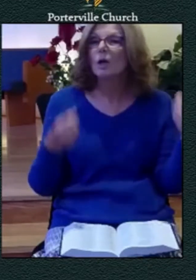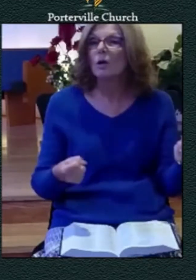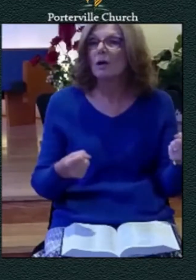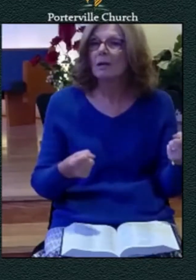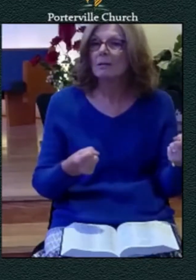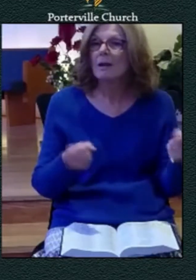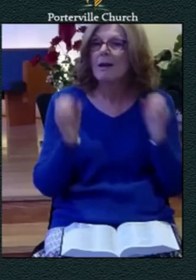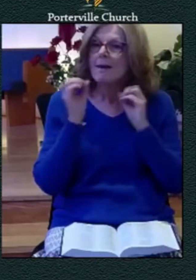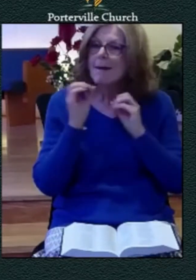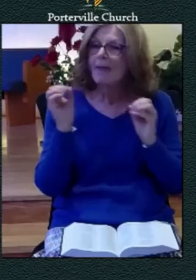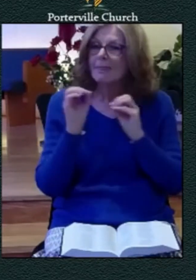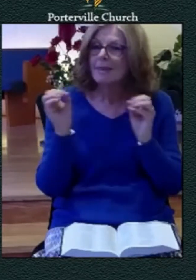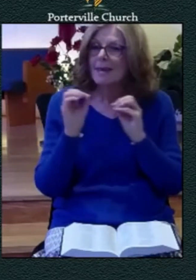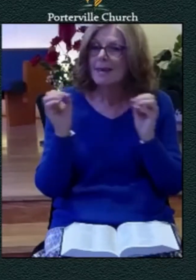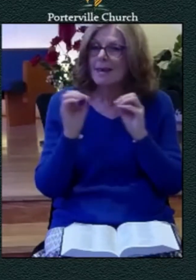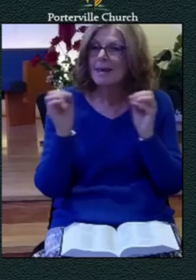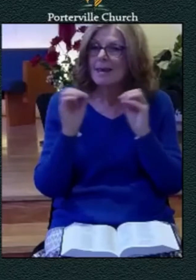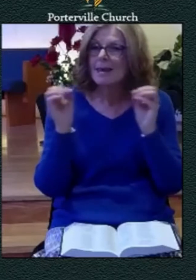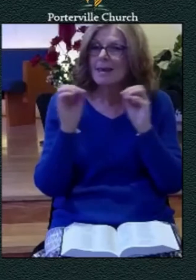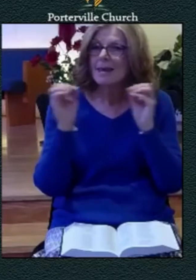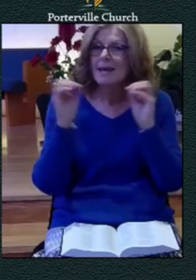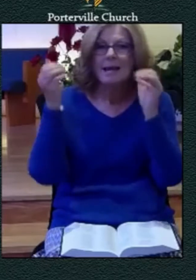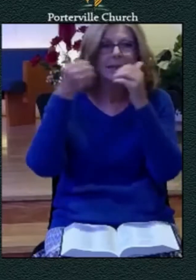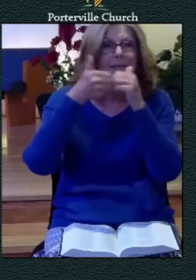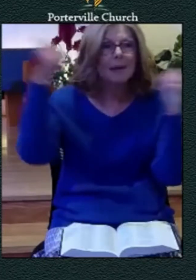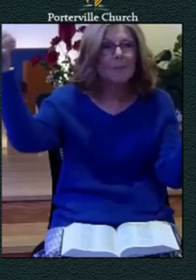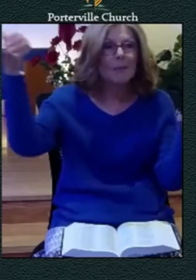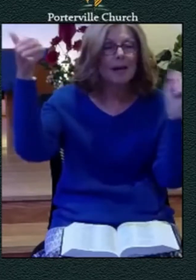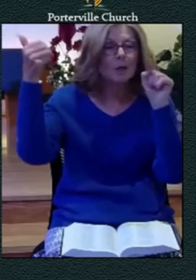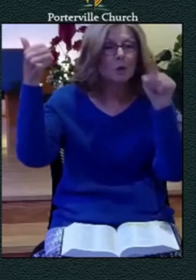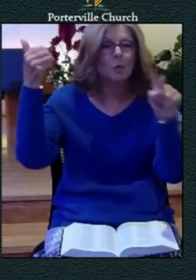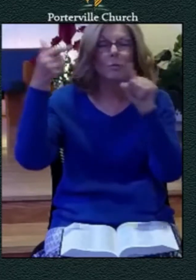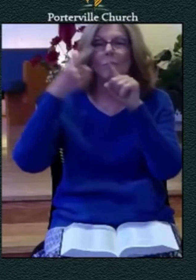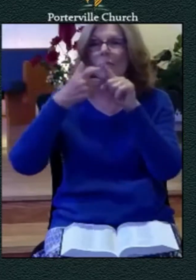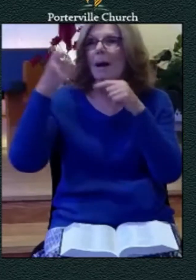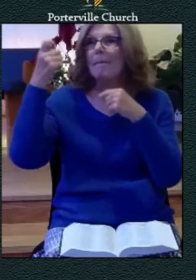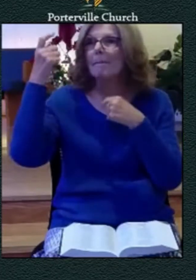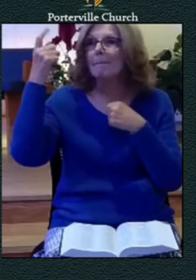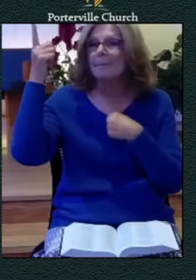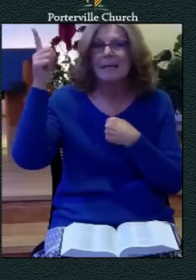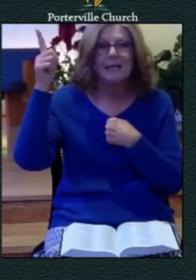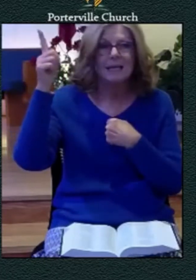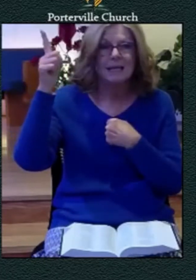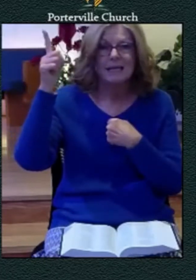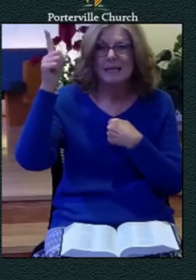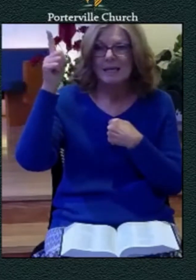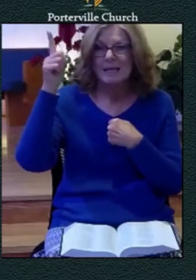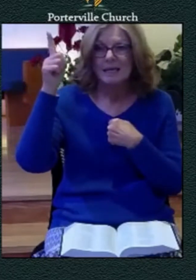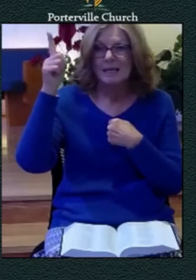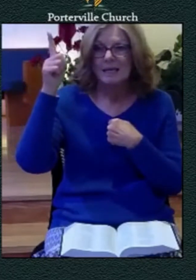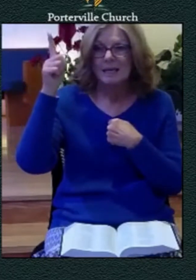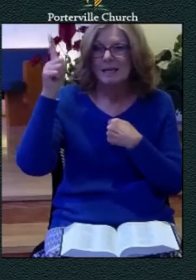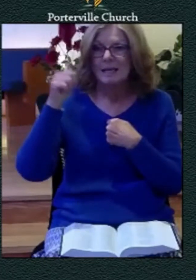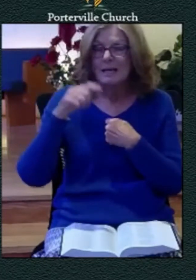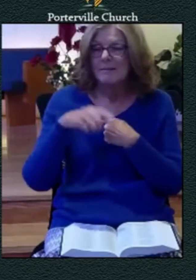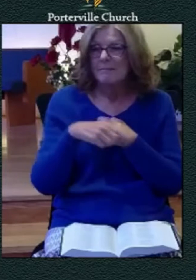that can come into your life that i have not provided answers for